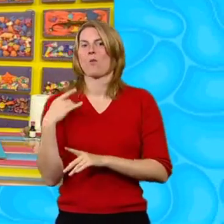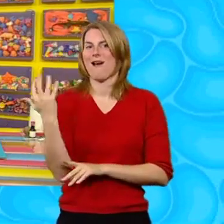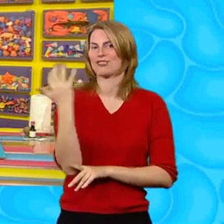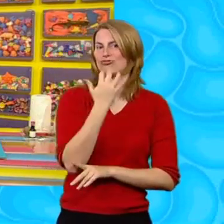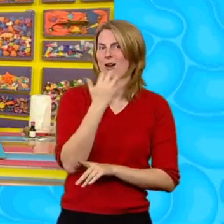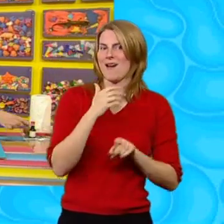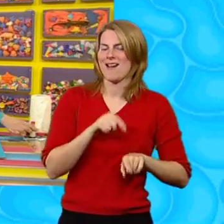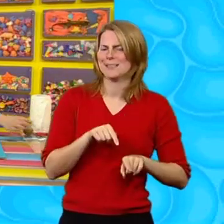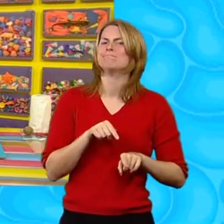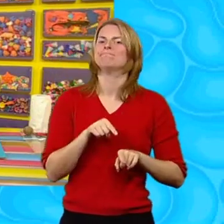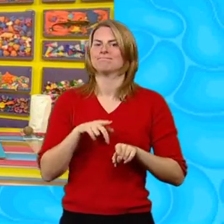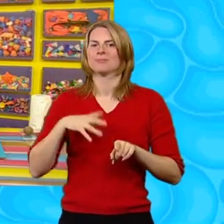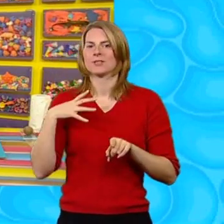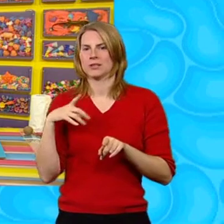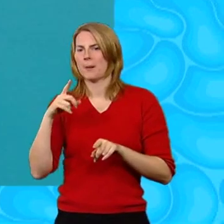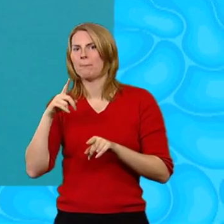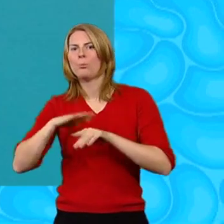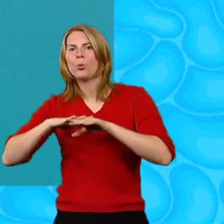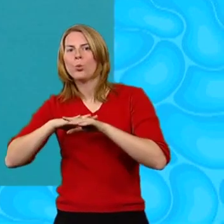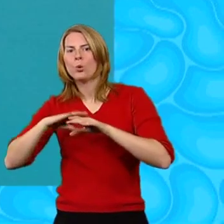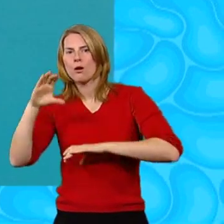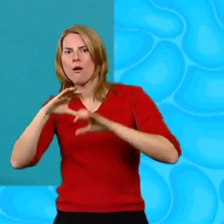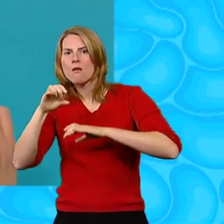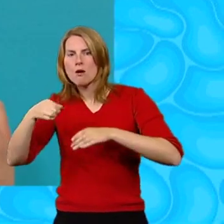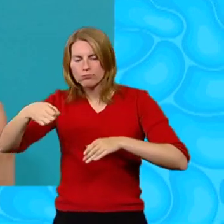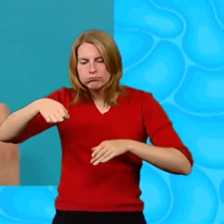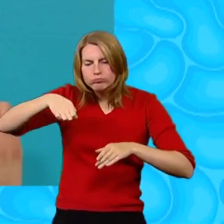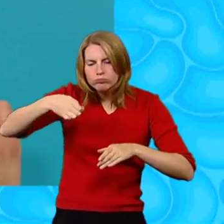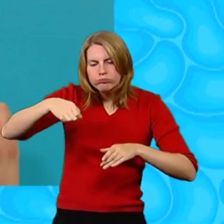rice And add a few drops Of blue food colouring